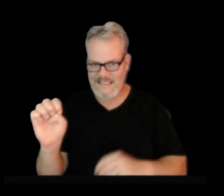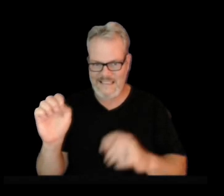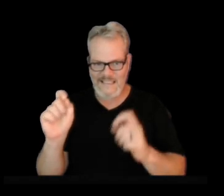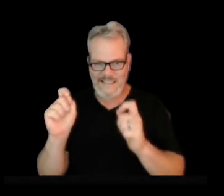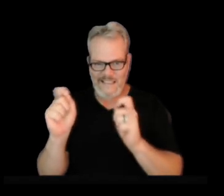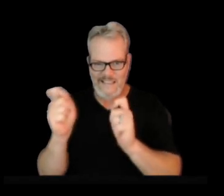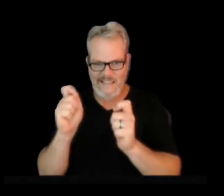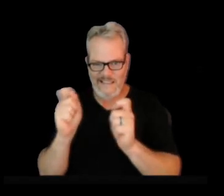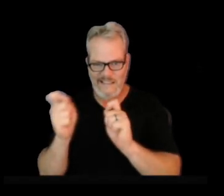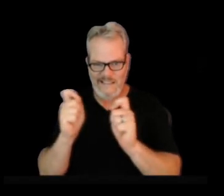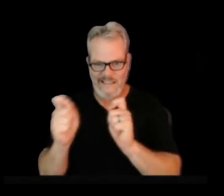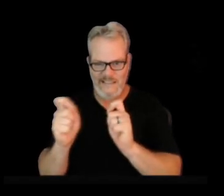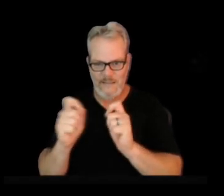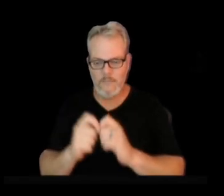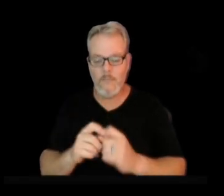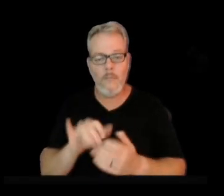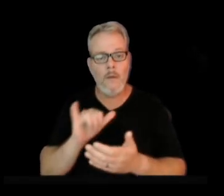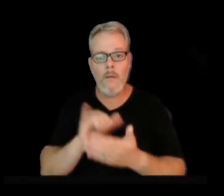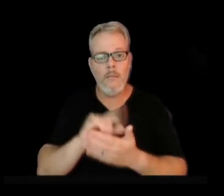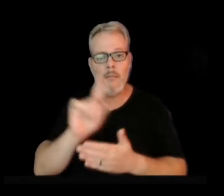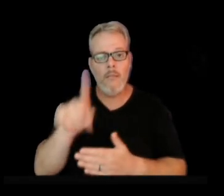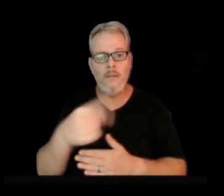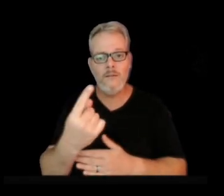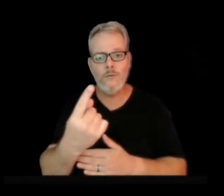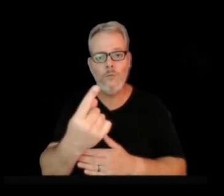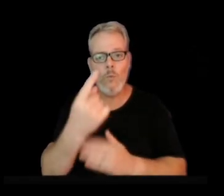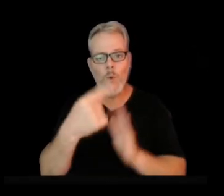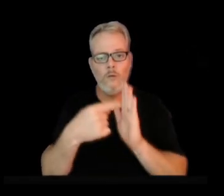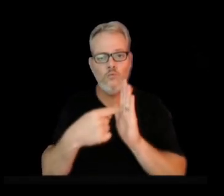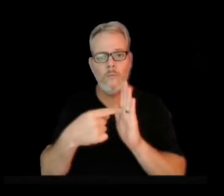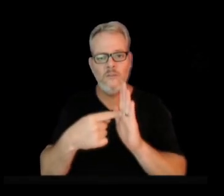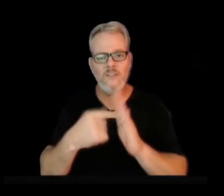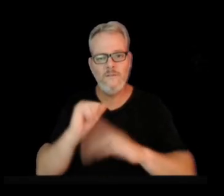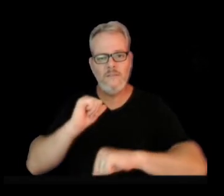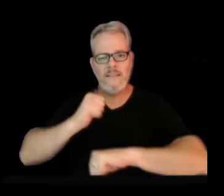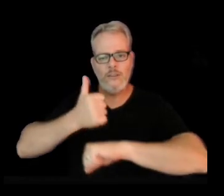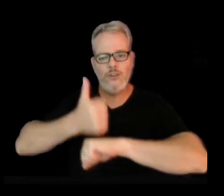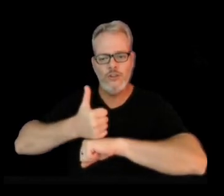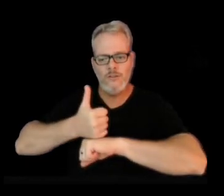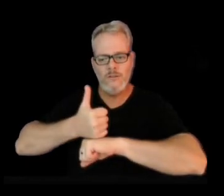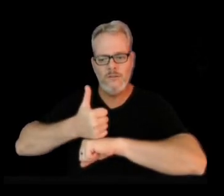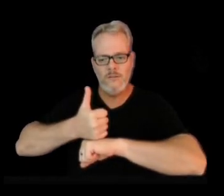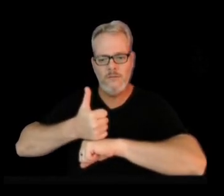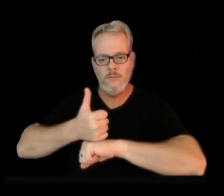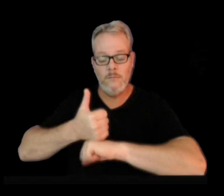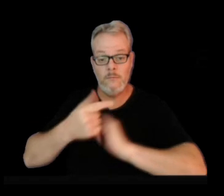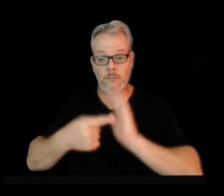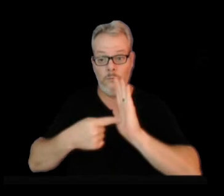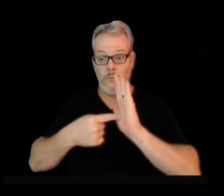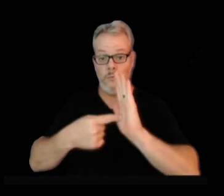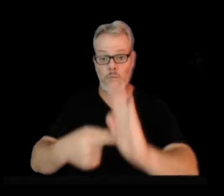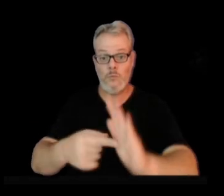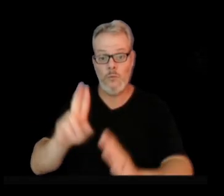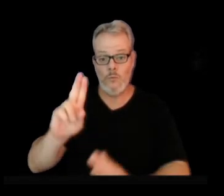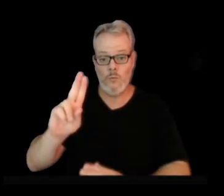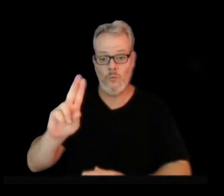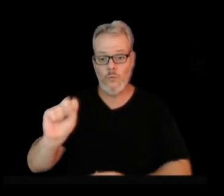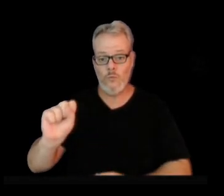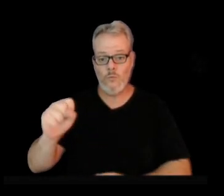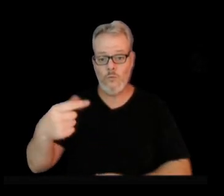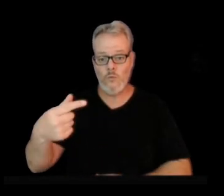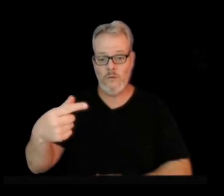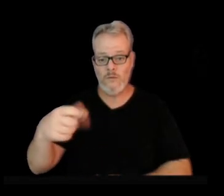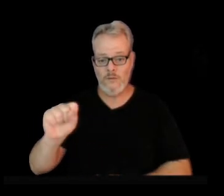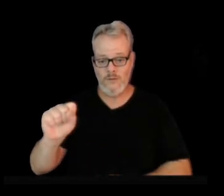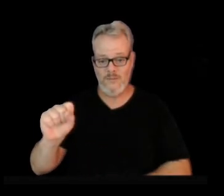little bit there. That's just one representative station. But if we were to bring up the USGS map, where these